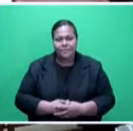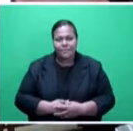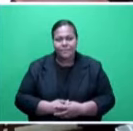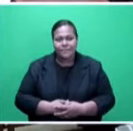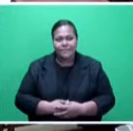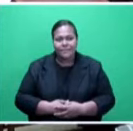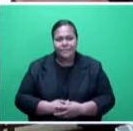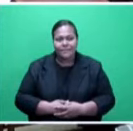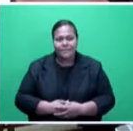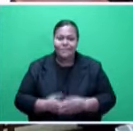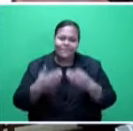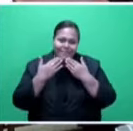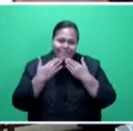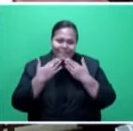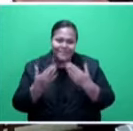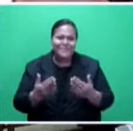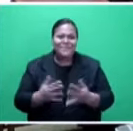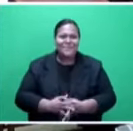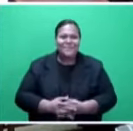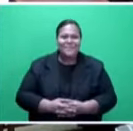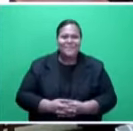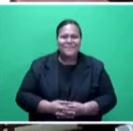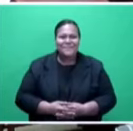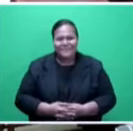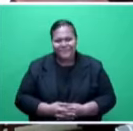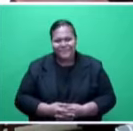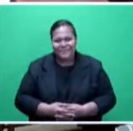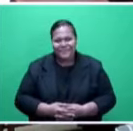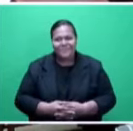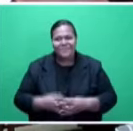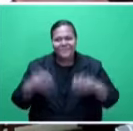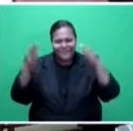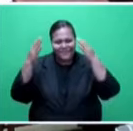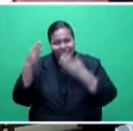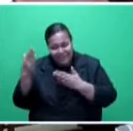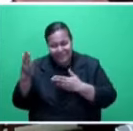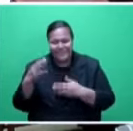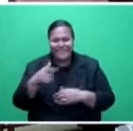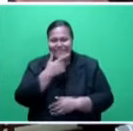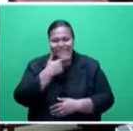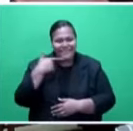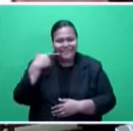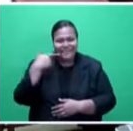I thank the Honorable General Gerrit de Moore for her statement.